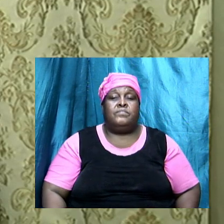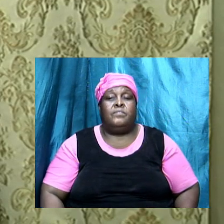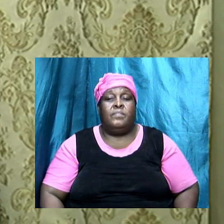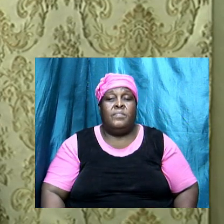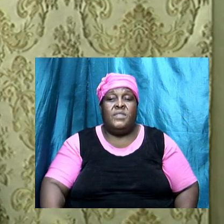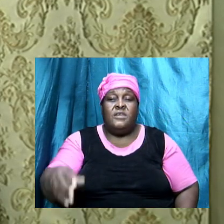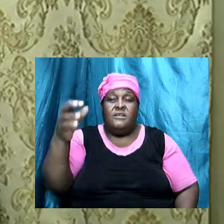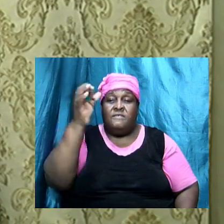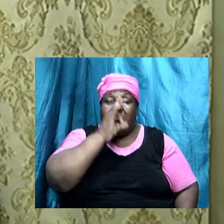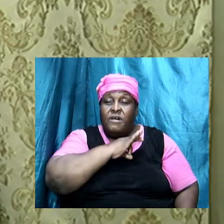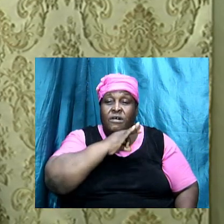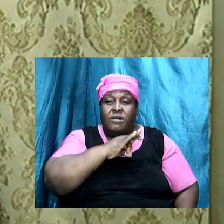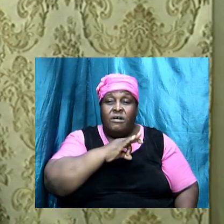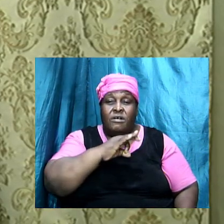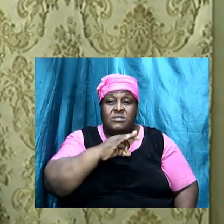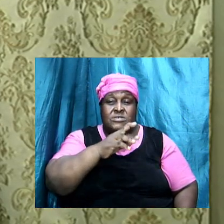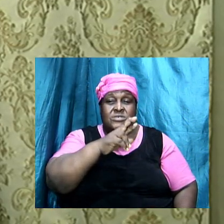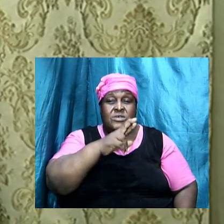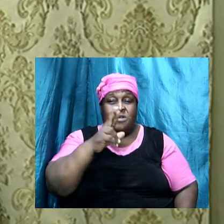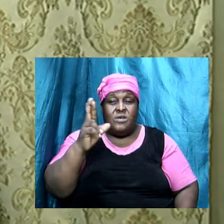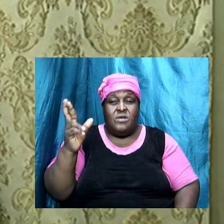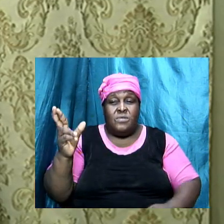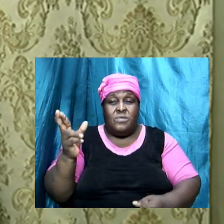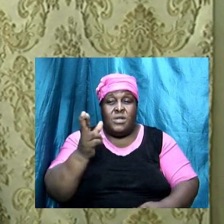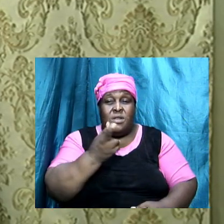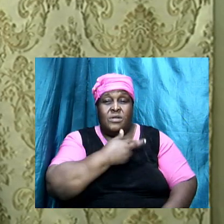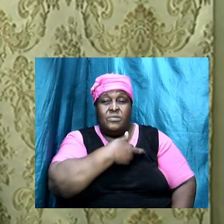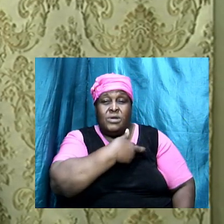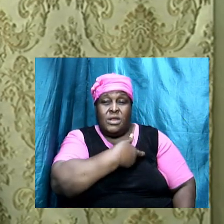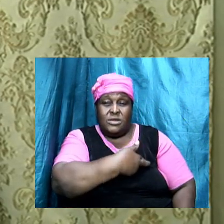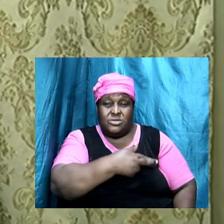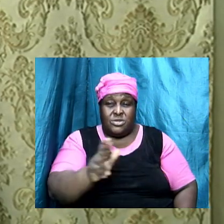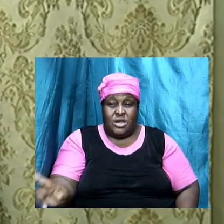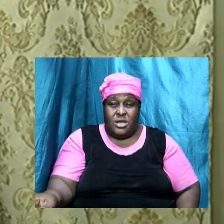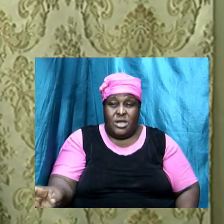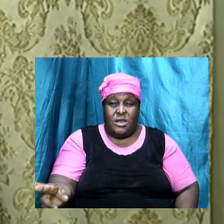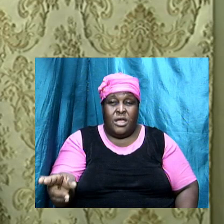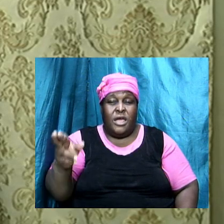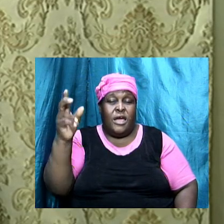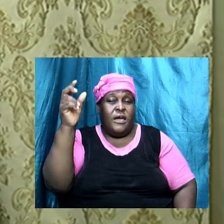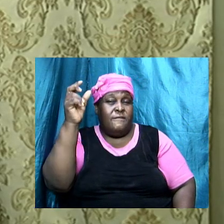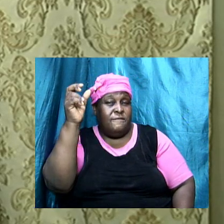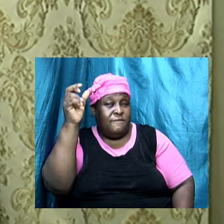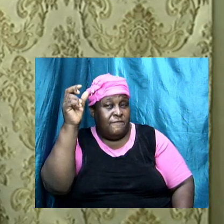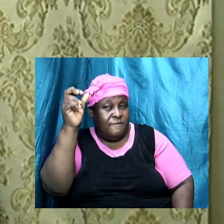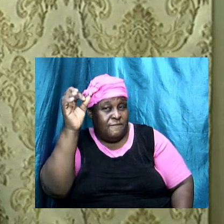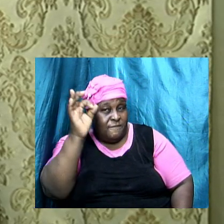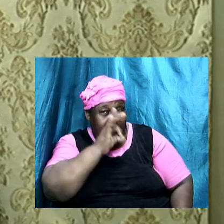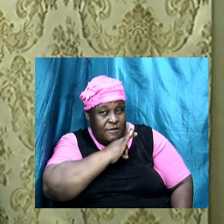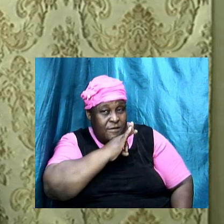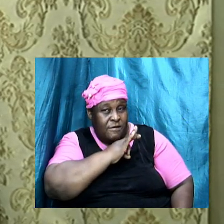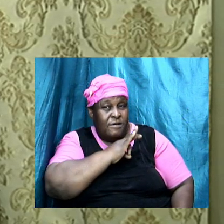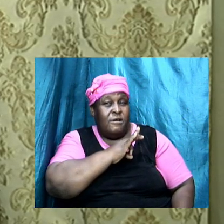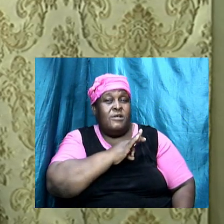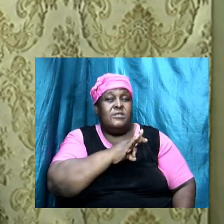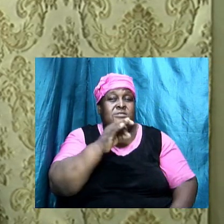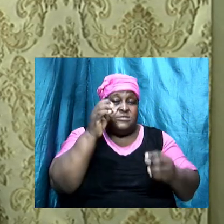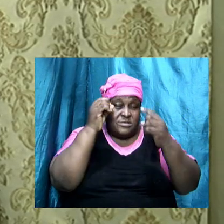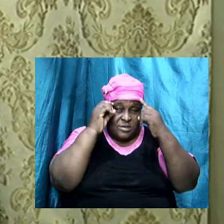religion, false doctrine, and all idol worship is propagated by demonic